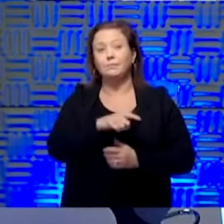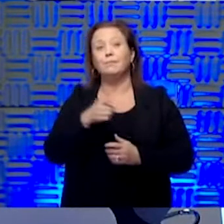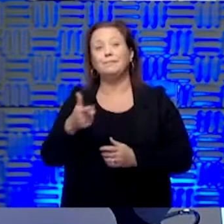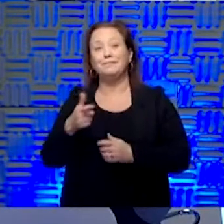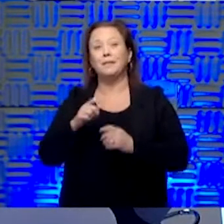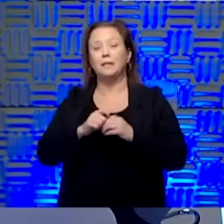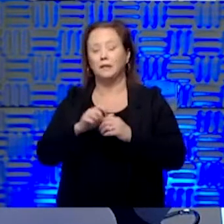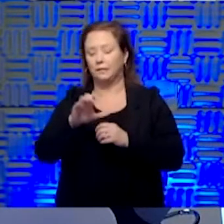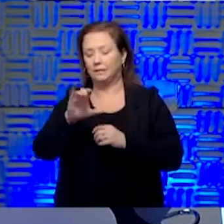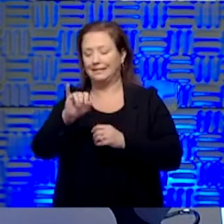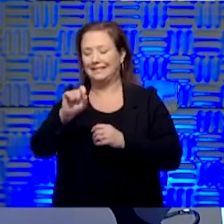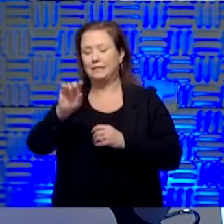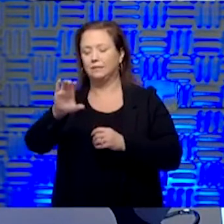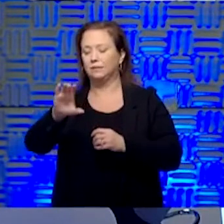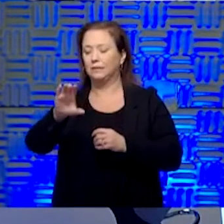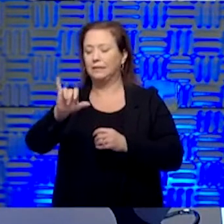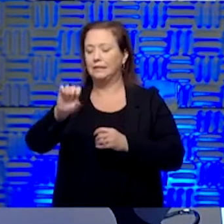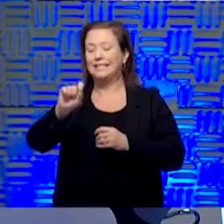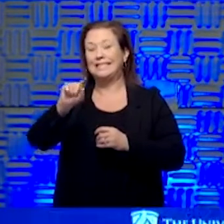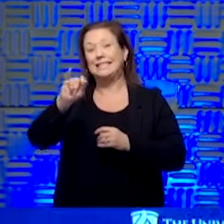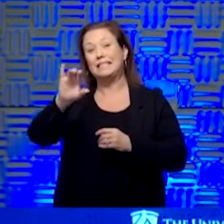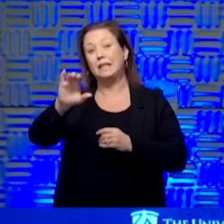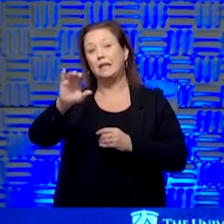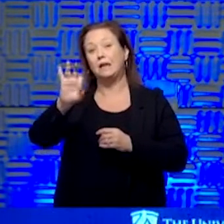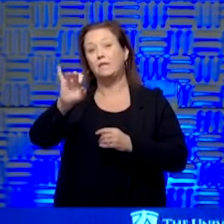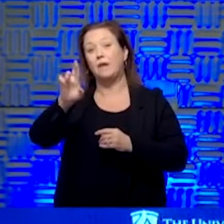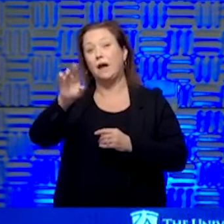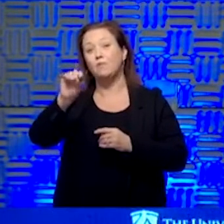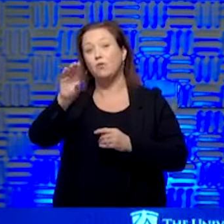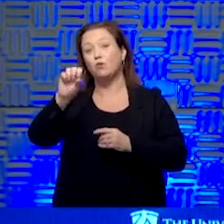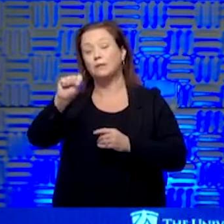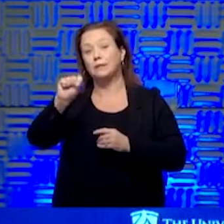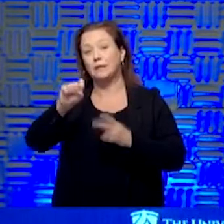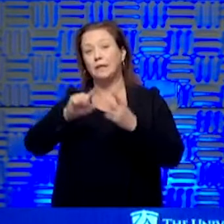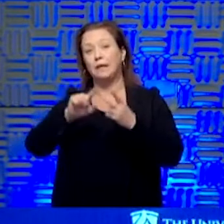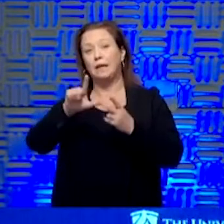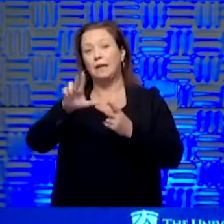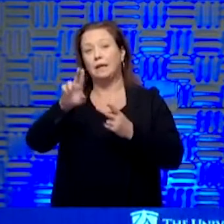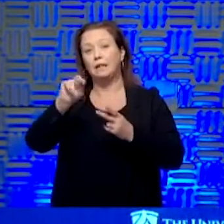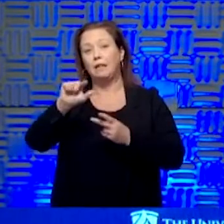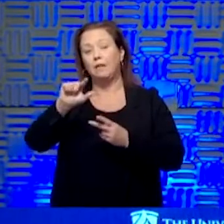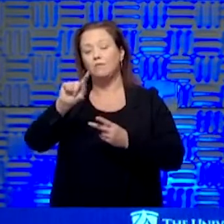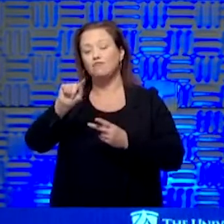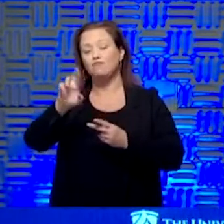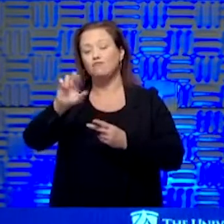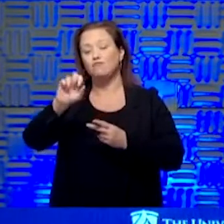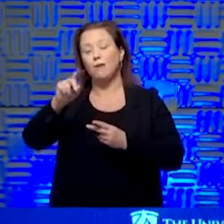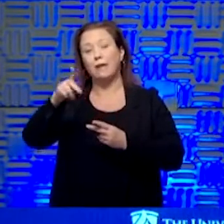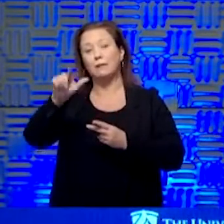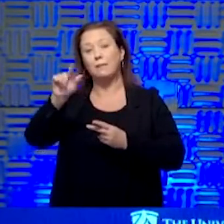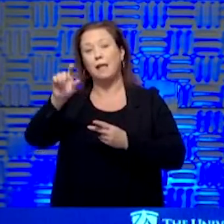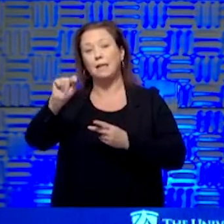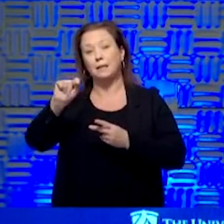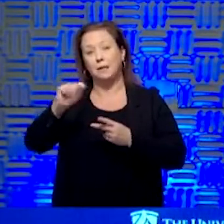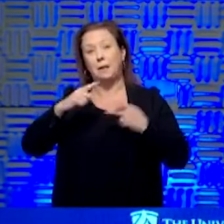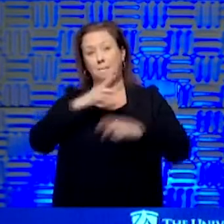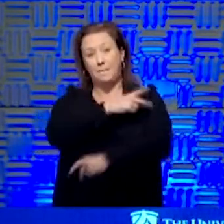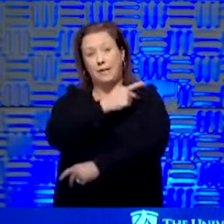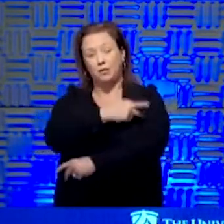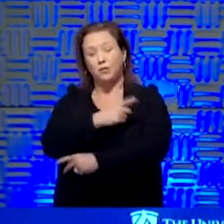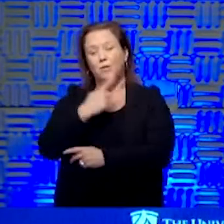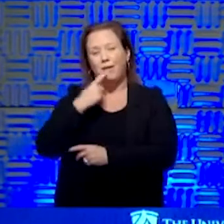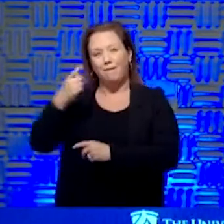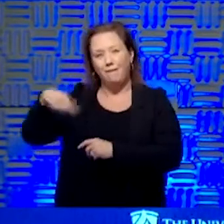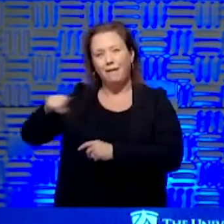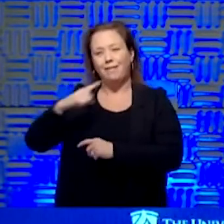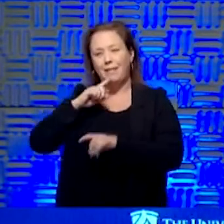full of cystic fibrosis and quite a few lung transplant patients that we follow up with. We're telling those folks to